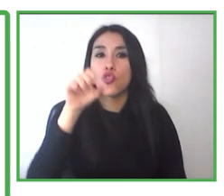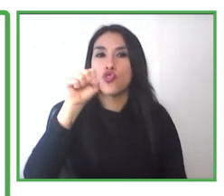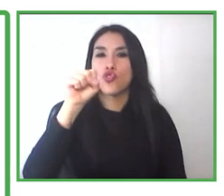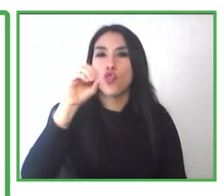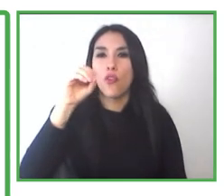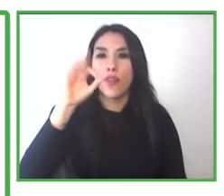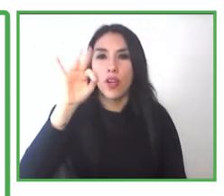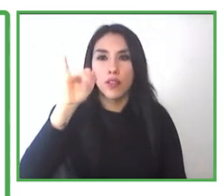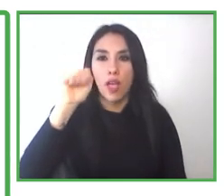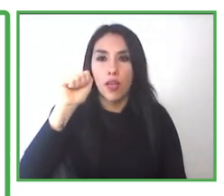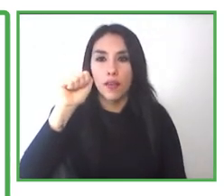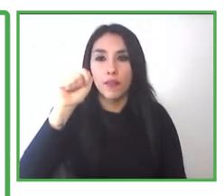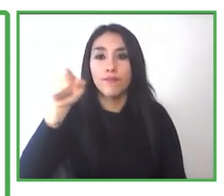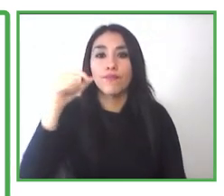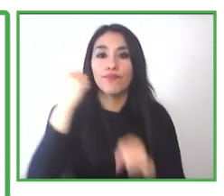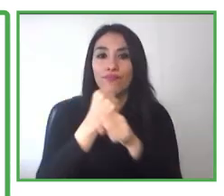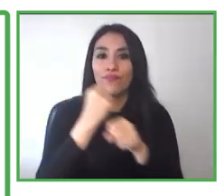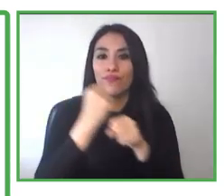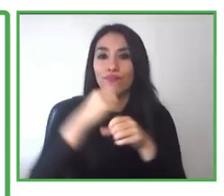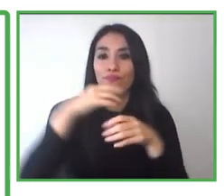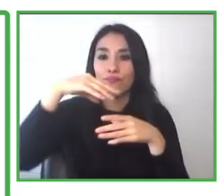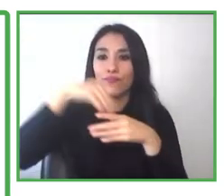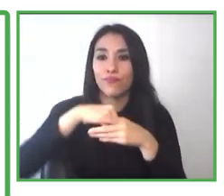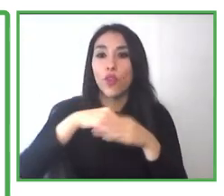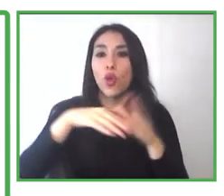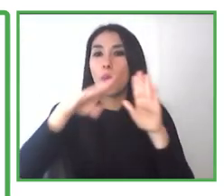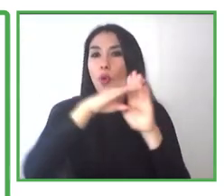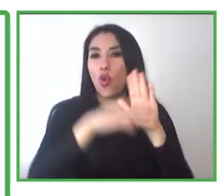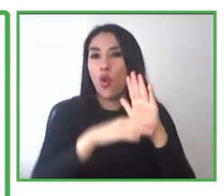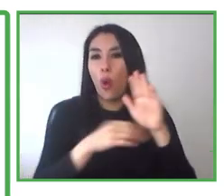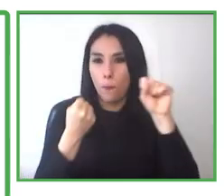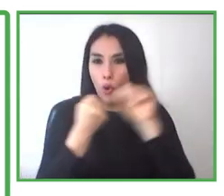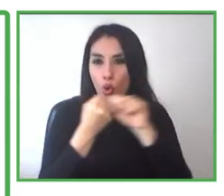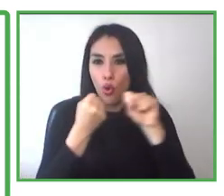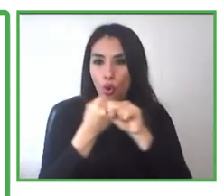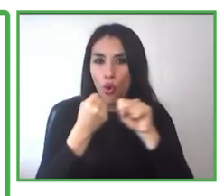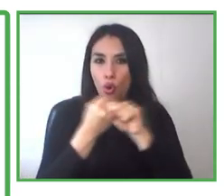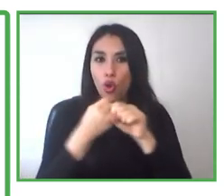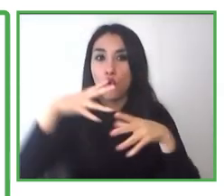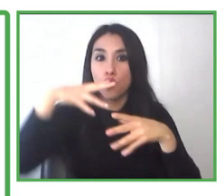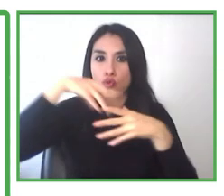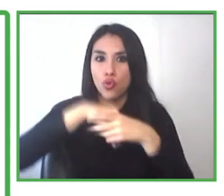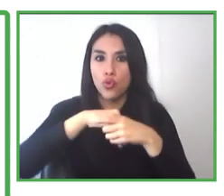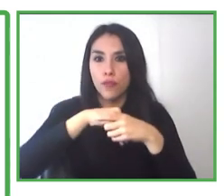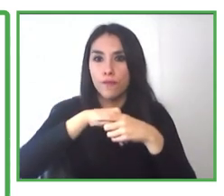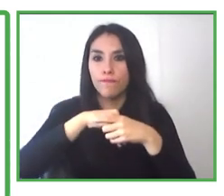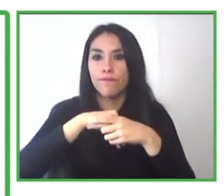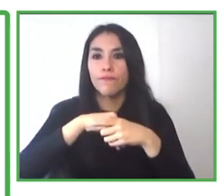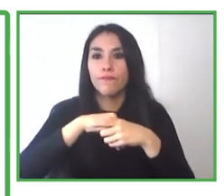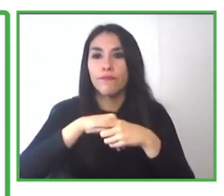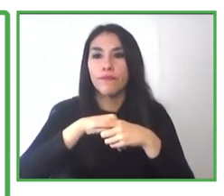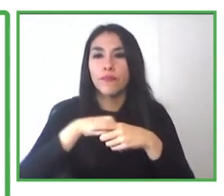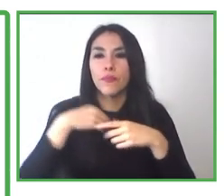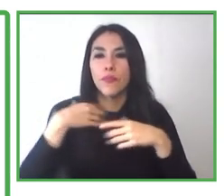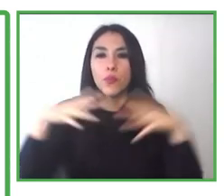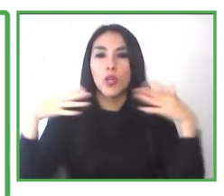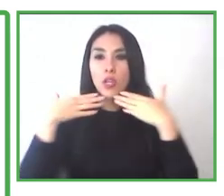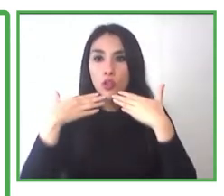working over four years. And she says, thanks to the support of the inclusion program.